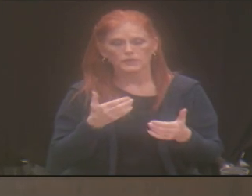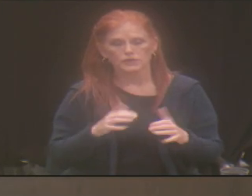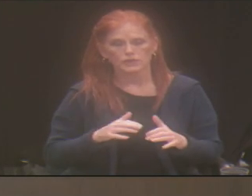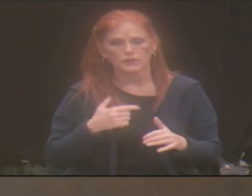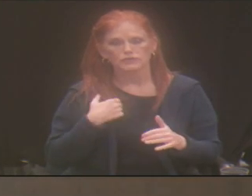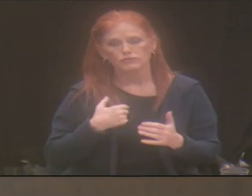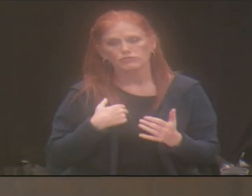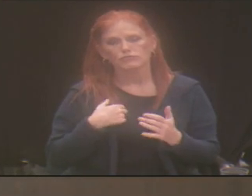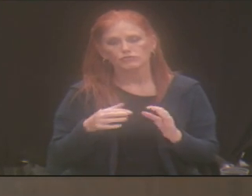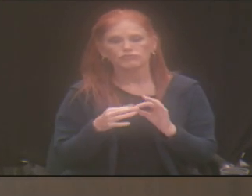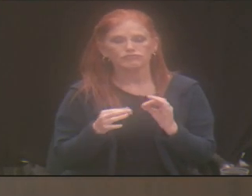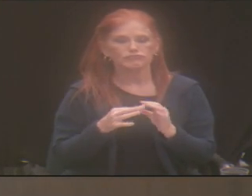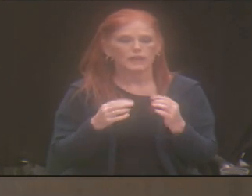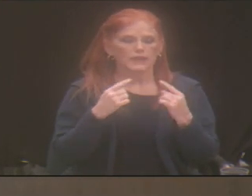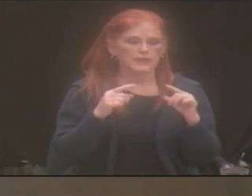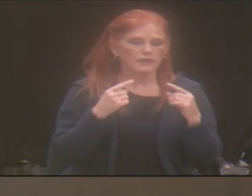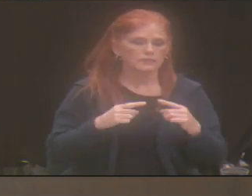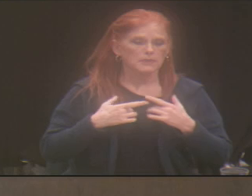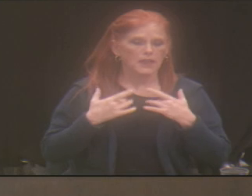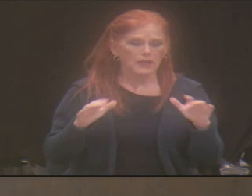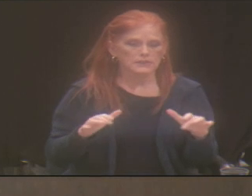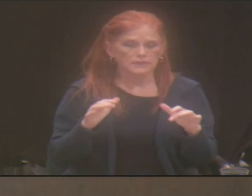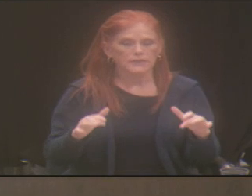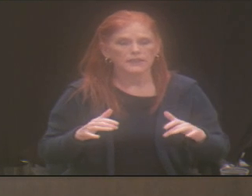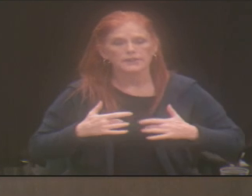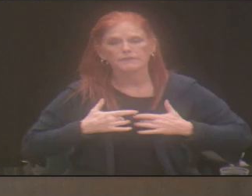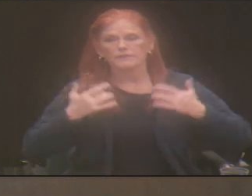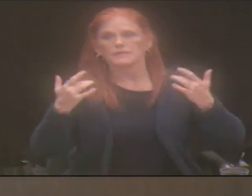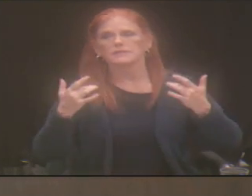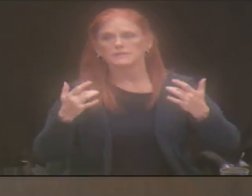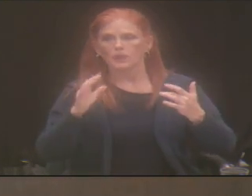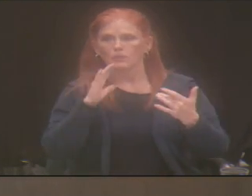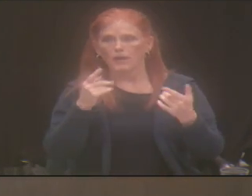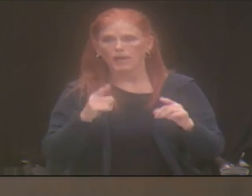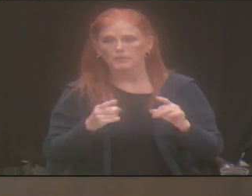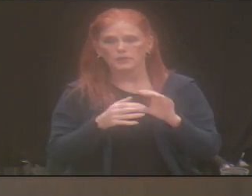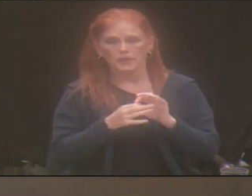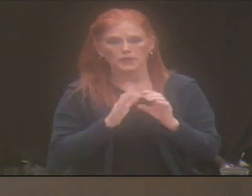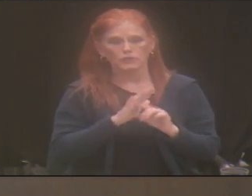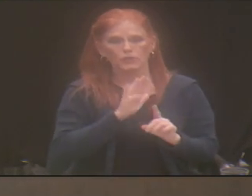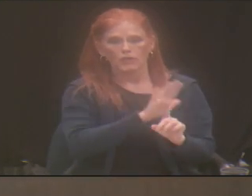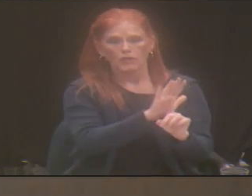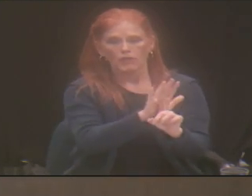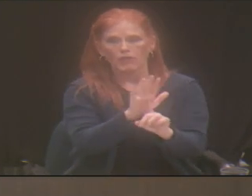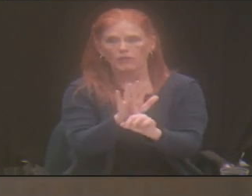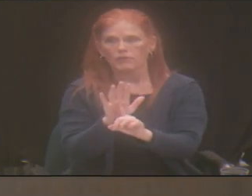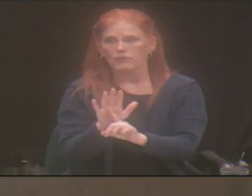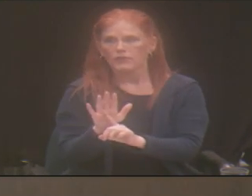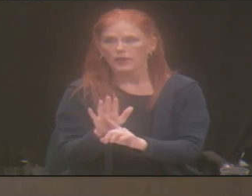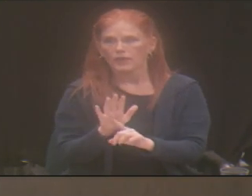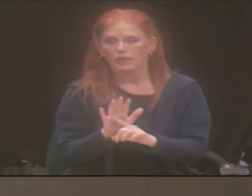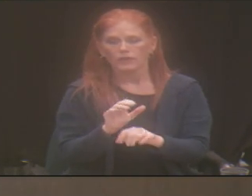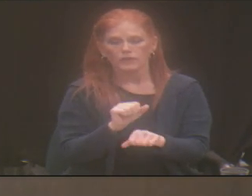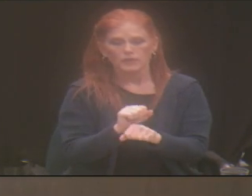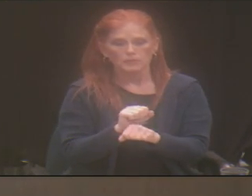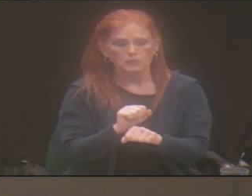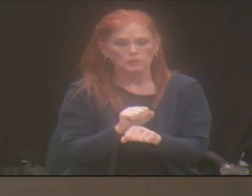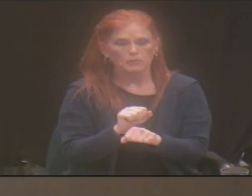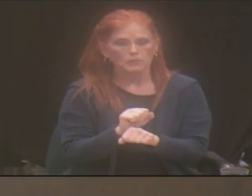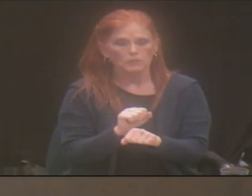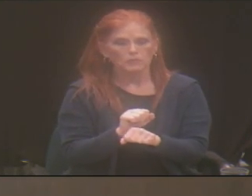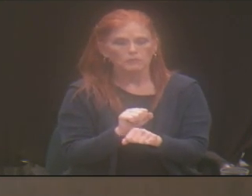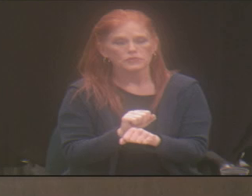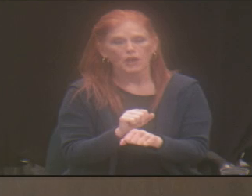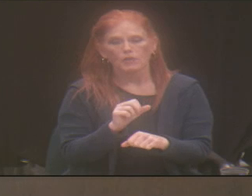talk a little bit about any activities or events that they have coming up related to their places of employ or